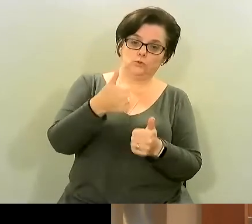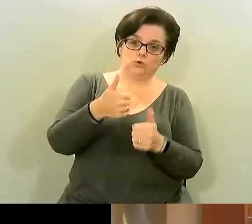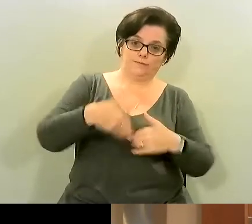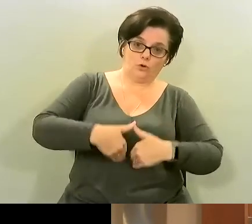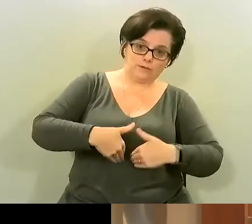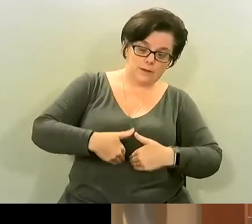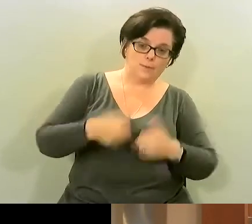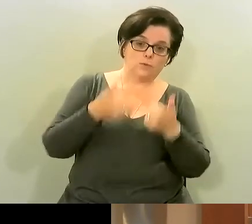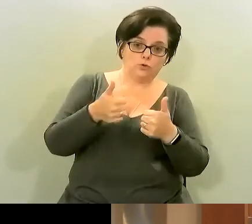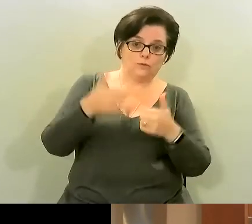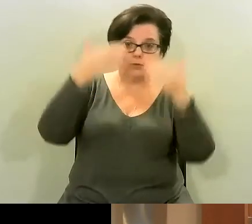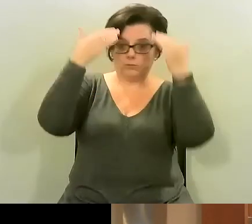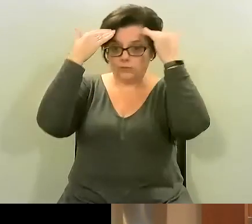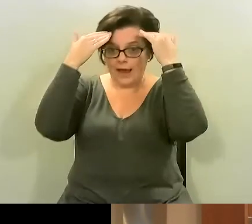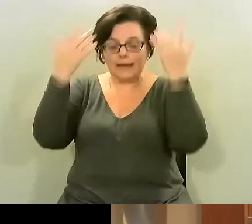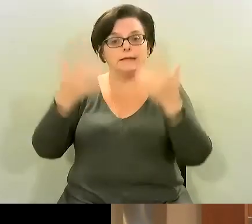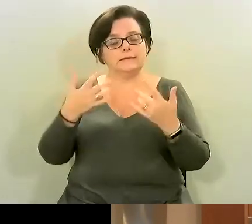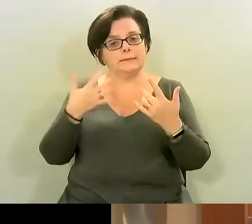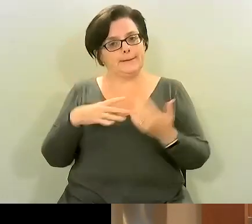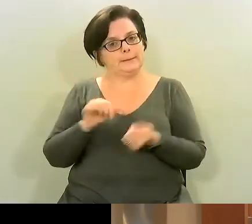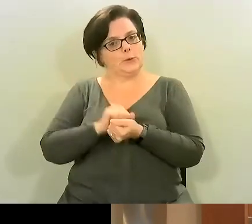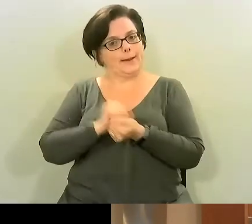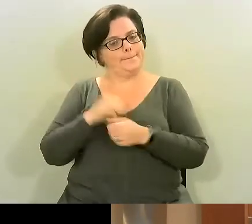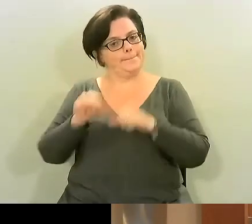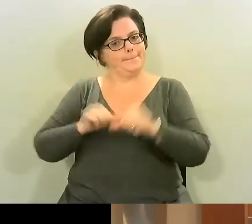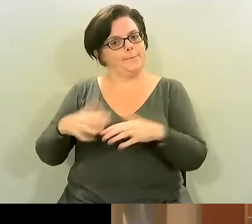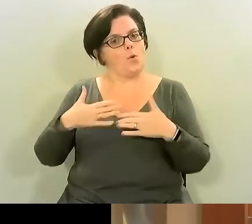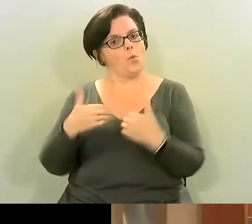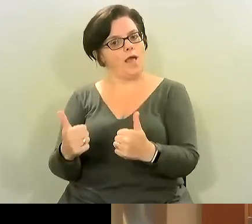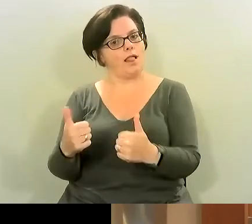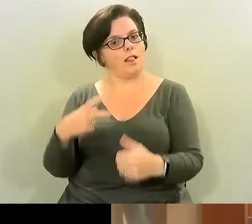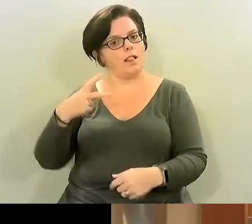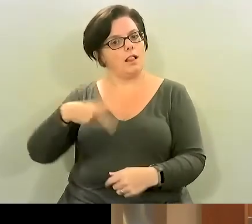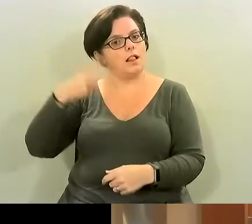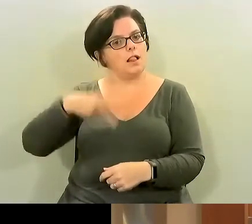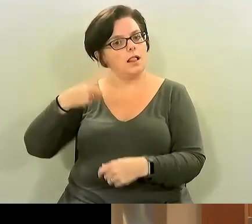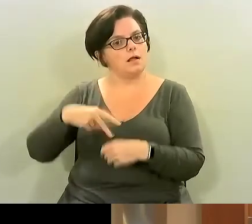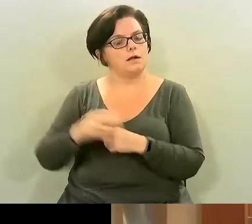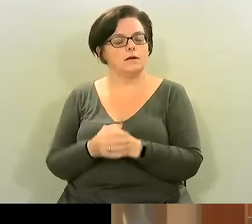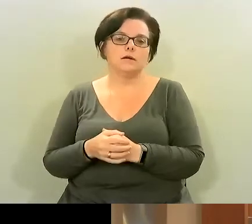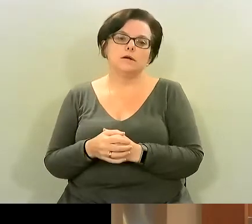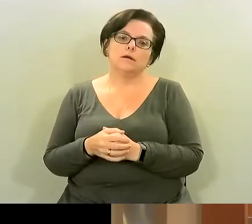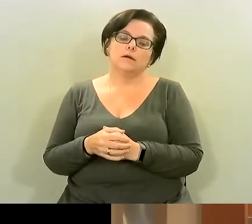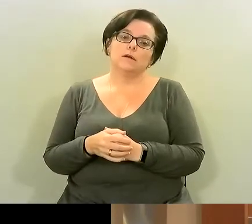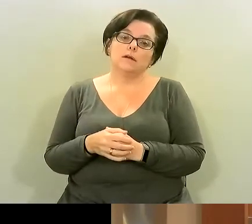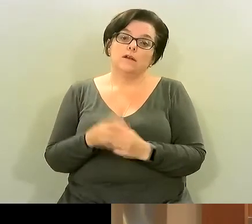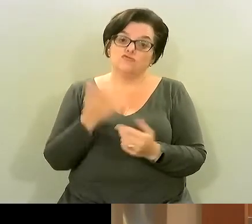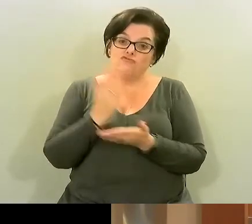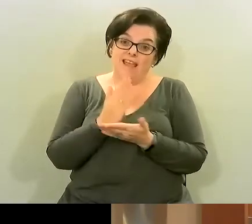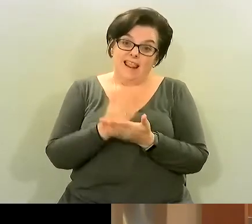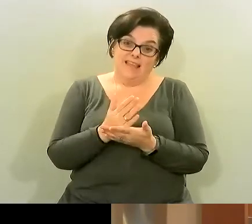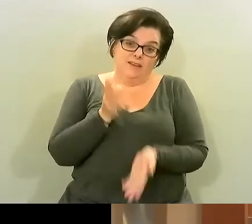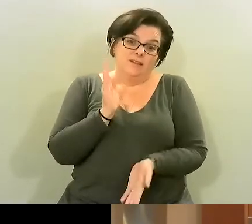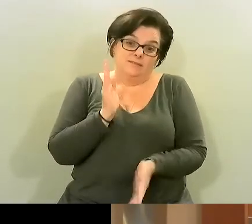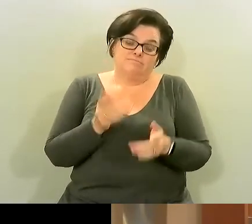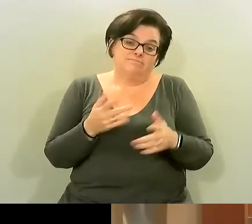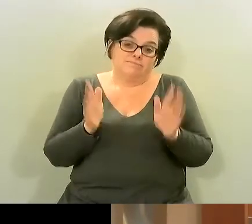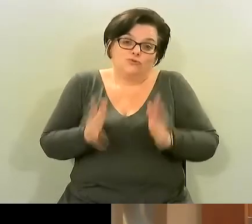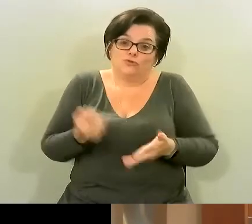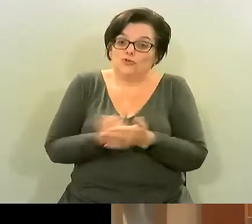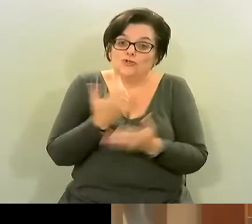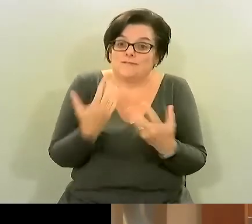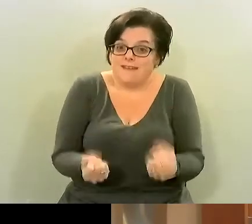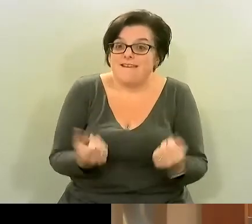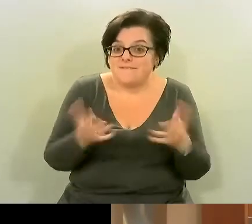important to keep that in good shape and i just think that um it's a must-have book actually to be honest both for your